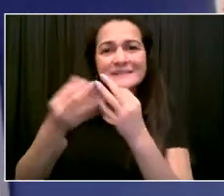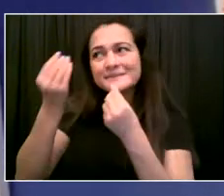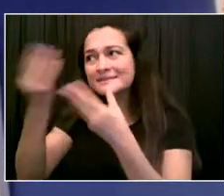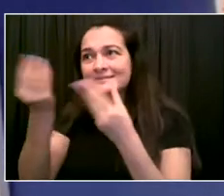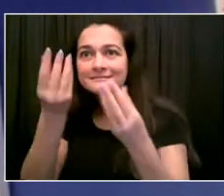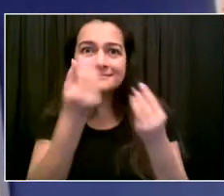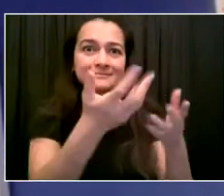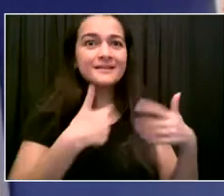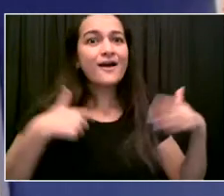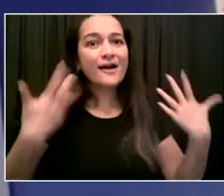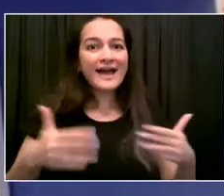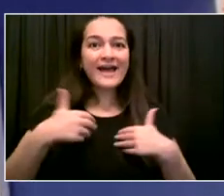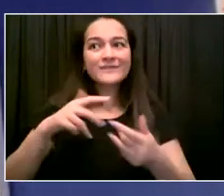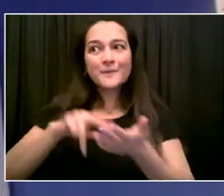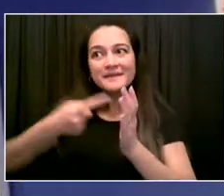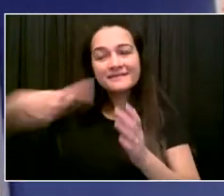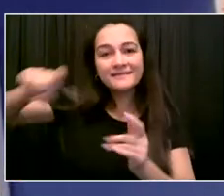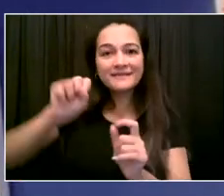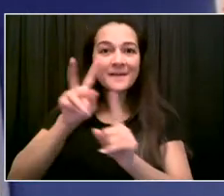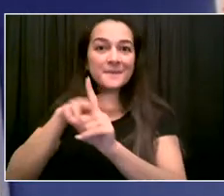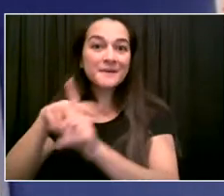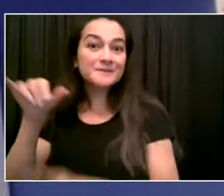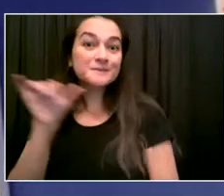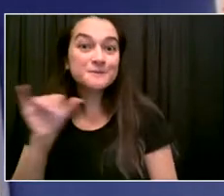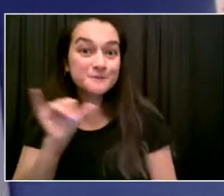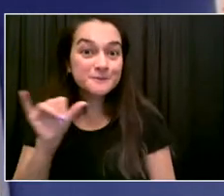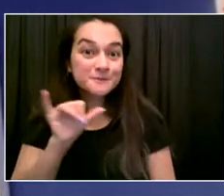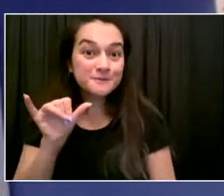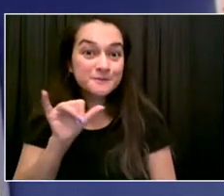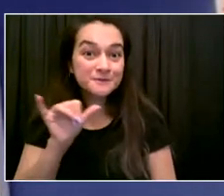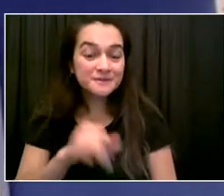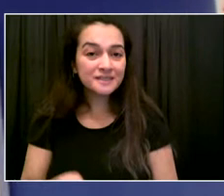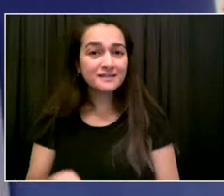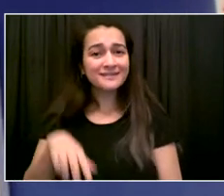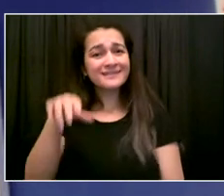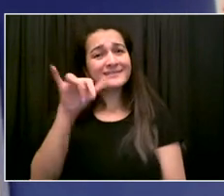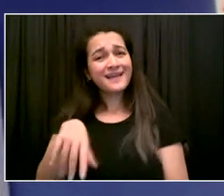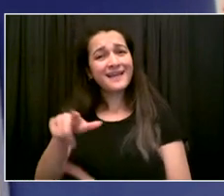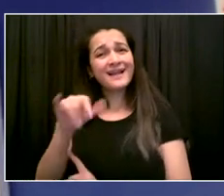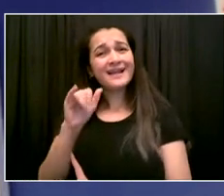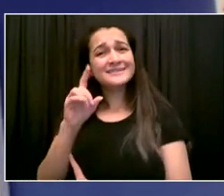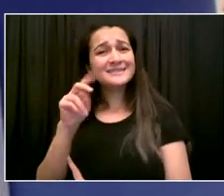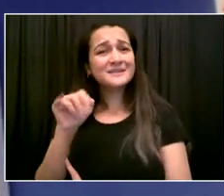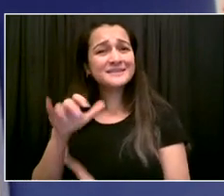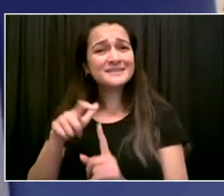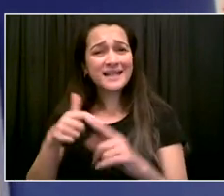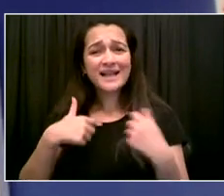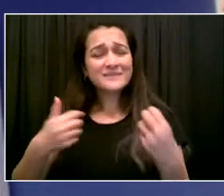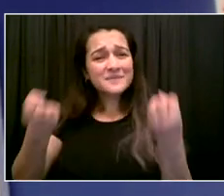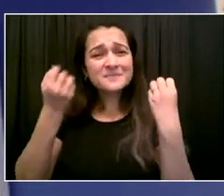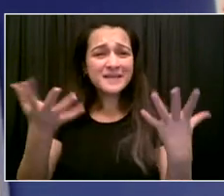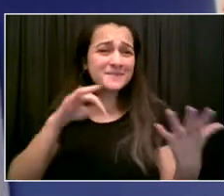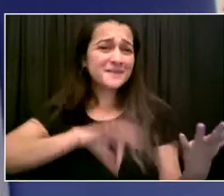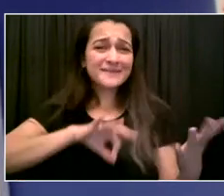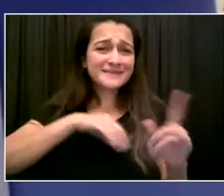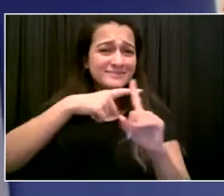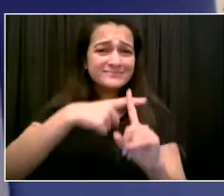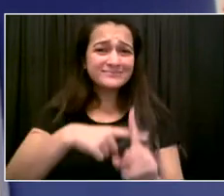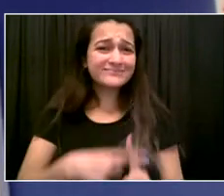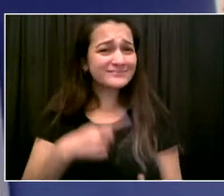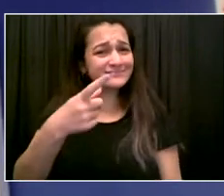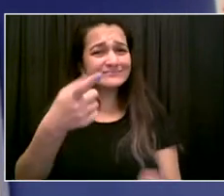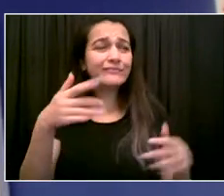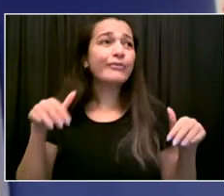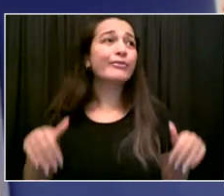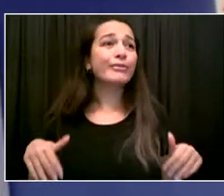of this. It's so great to hear that it's back up and running. And we're here to partner with you and make sure that it continues to be the success that we all intended